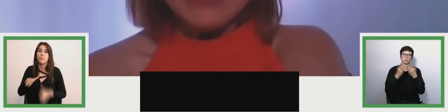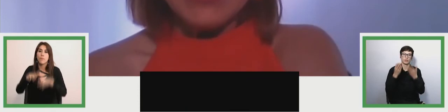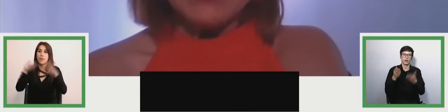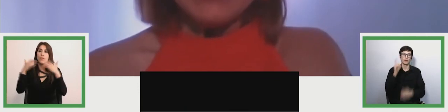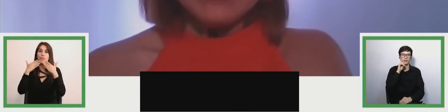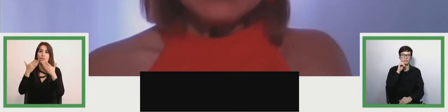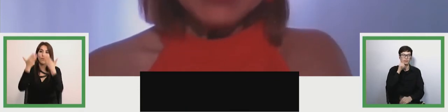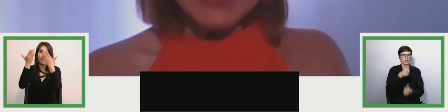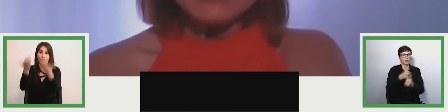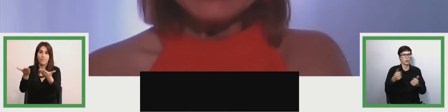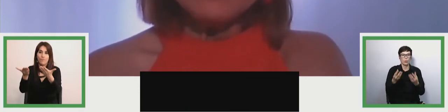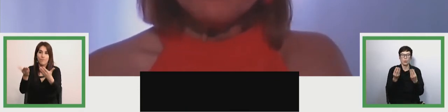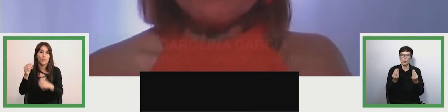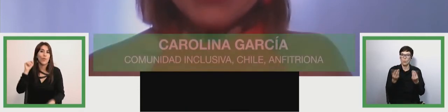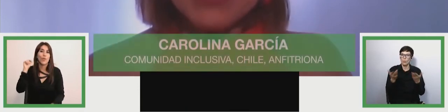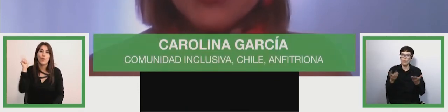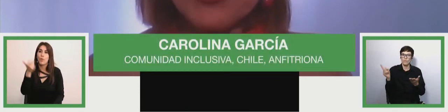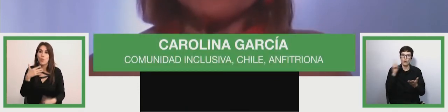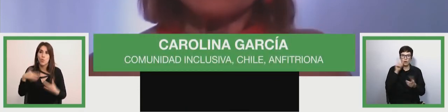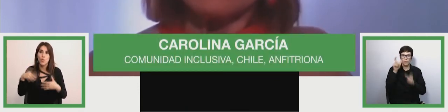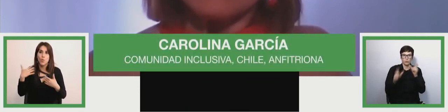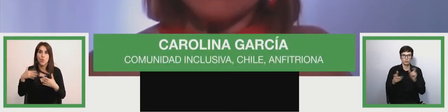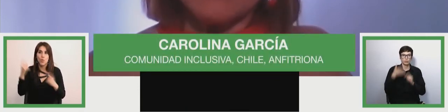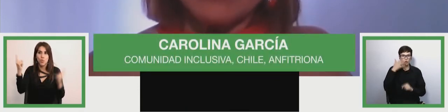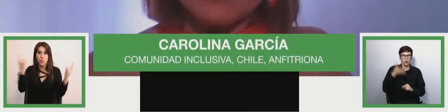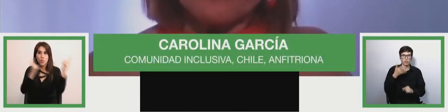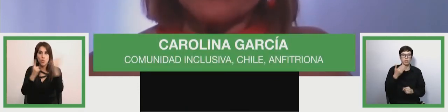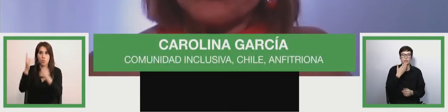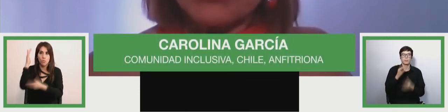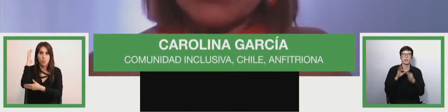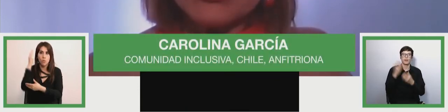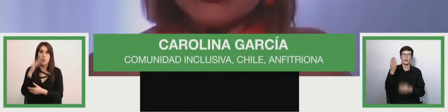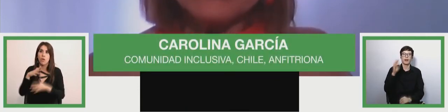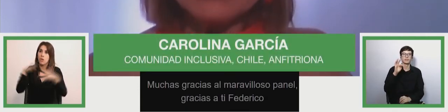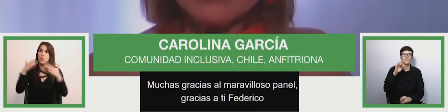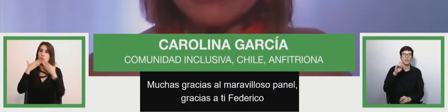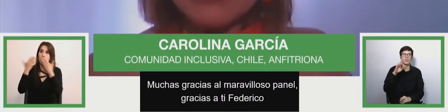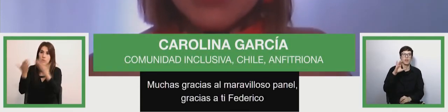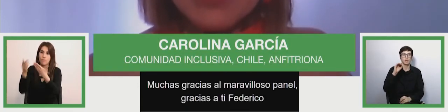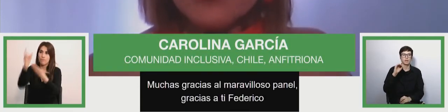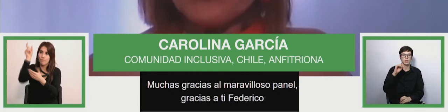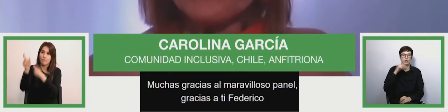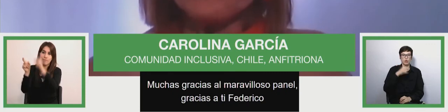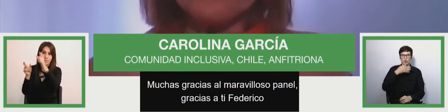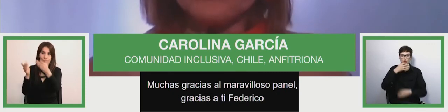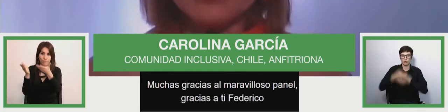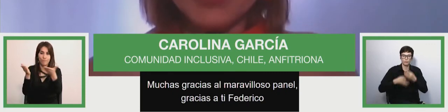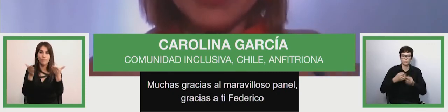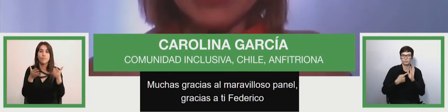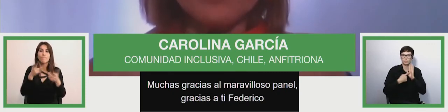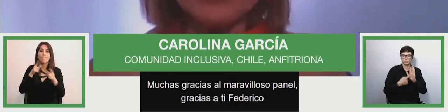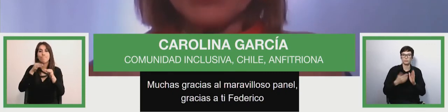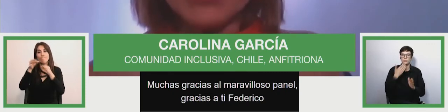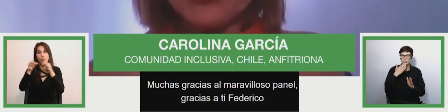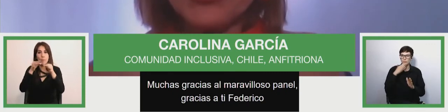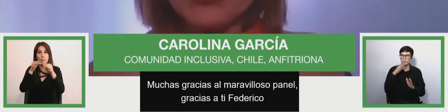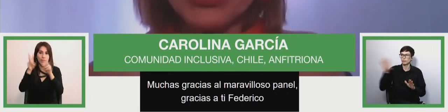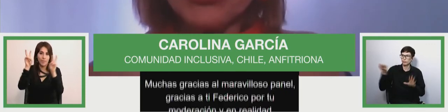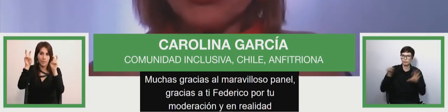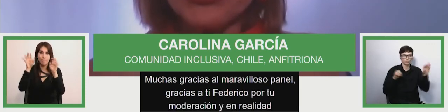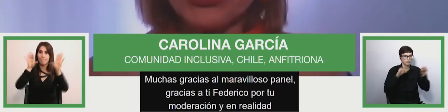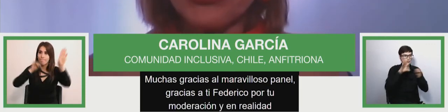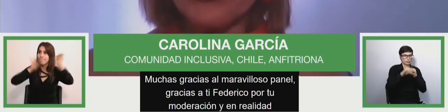thank you very much to this marvelous panel and to you federico for your moderation and how you were